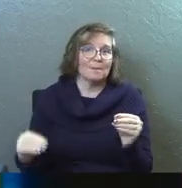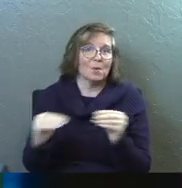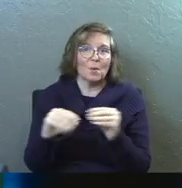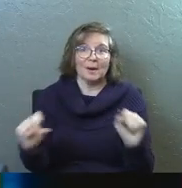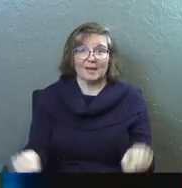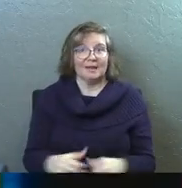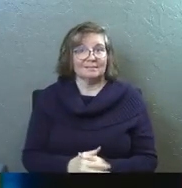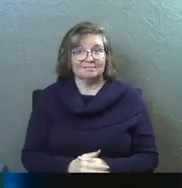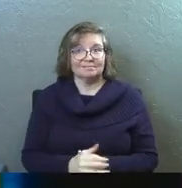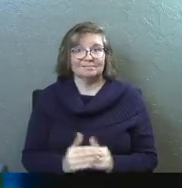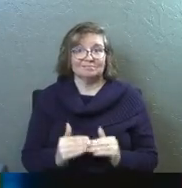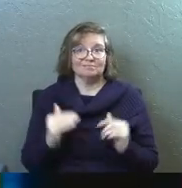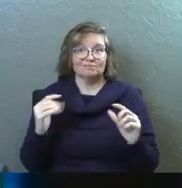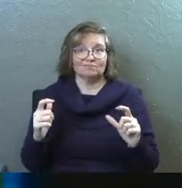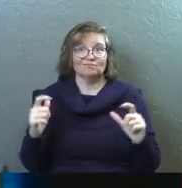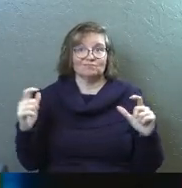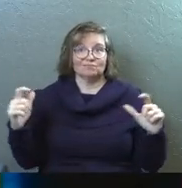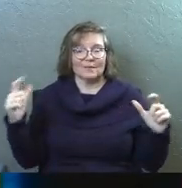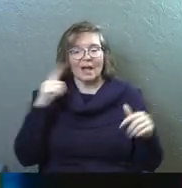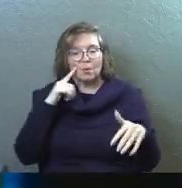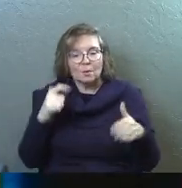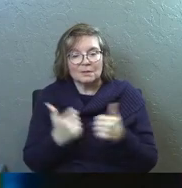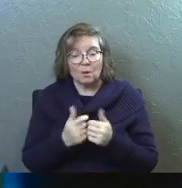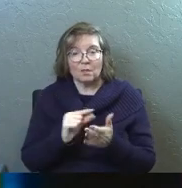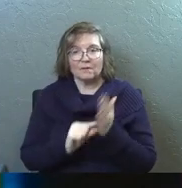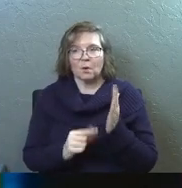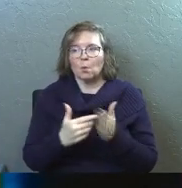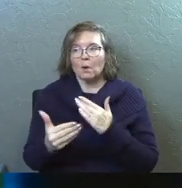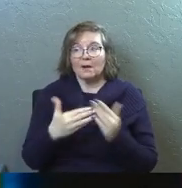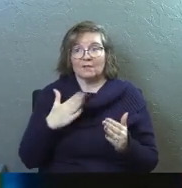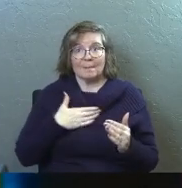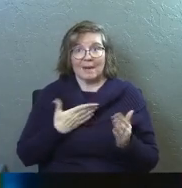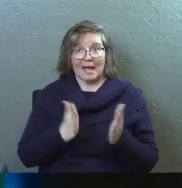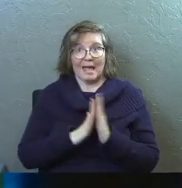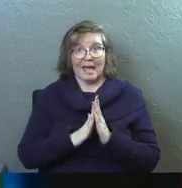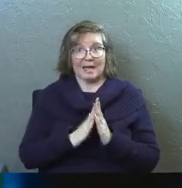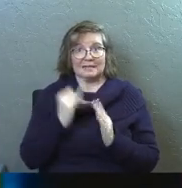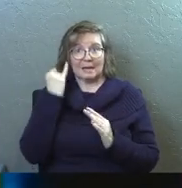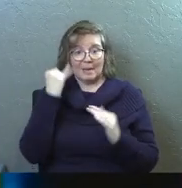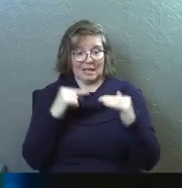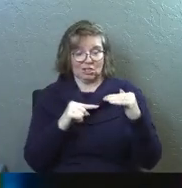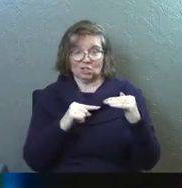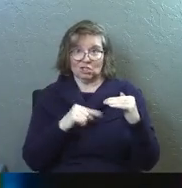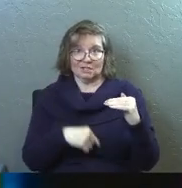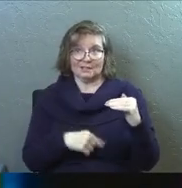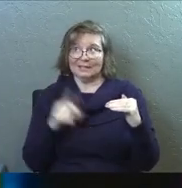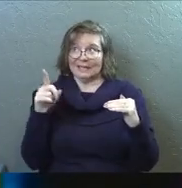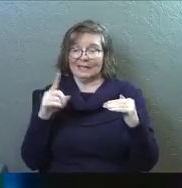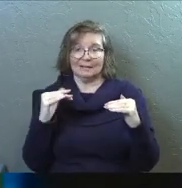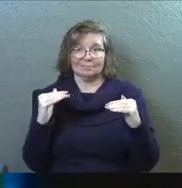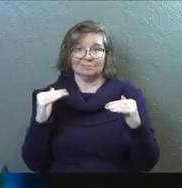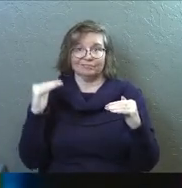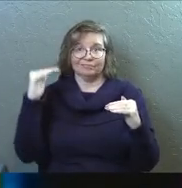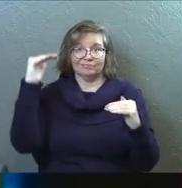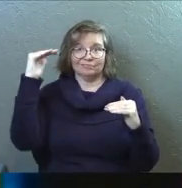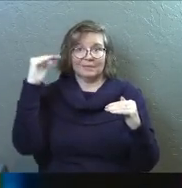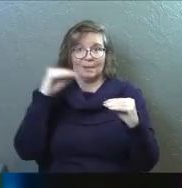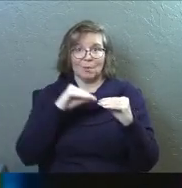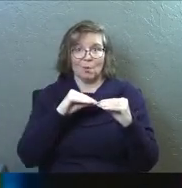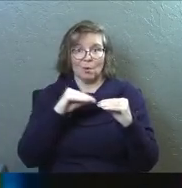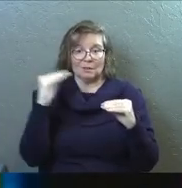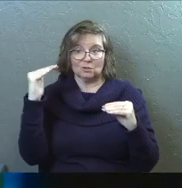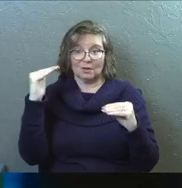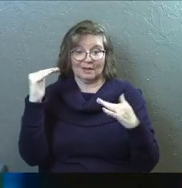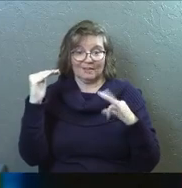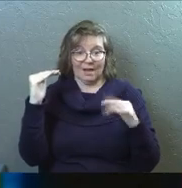more than that. I think that's what's challenging me with that verse is, whatever my ask and imagine is, he can do more. And no matter where I